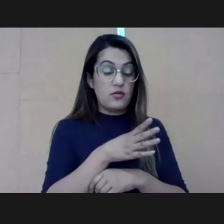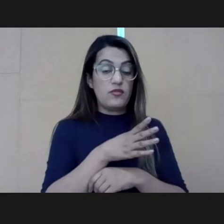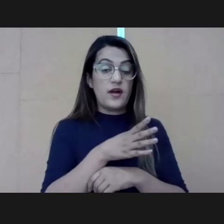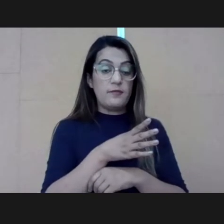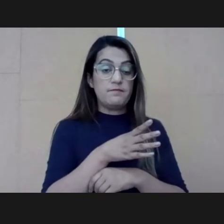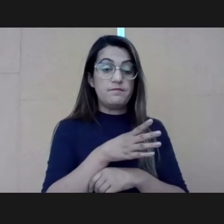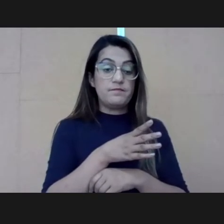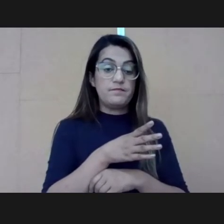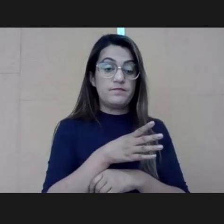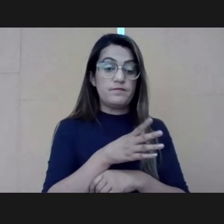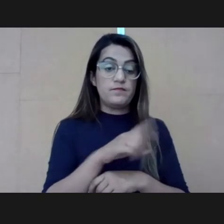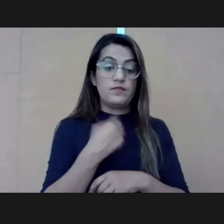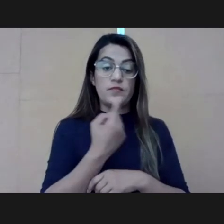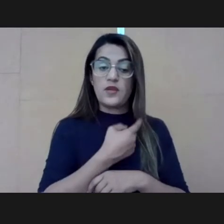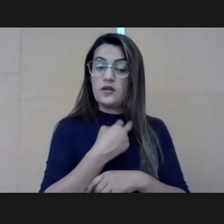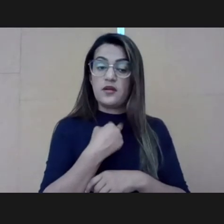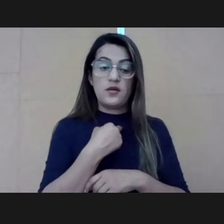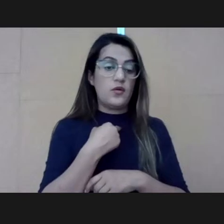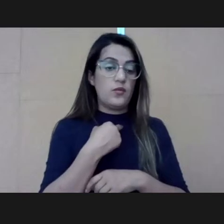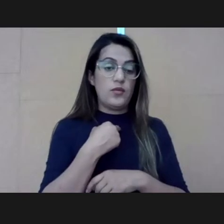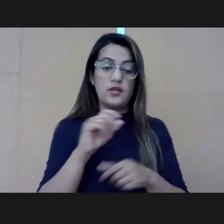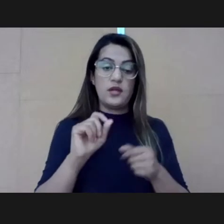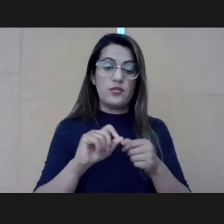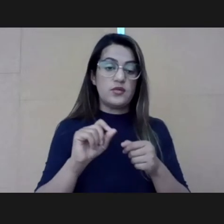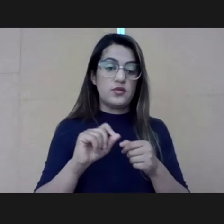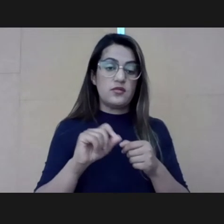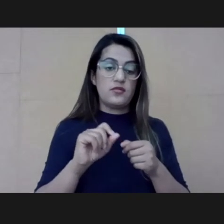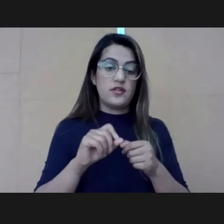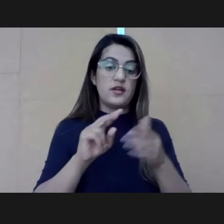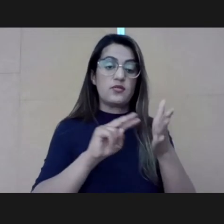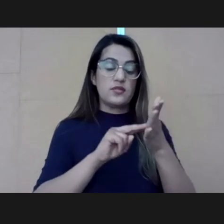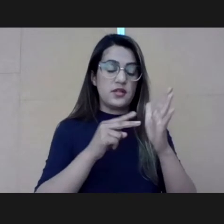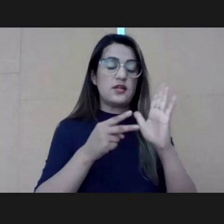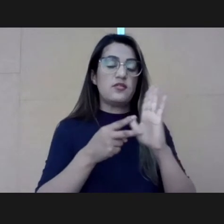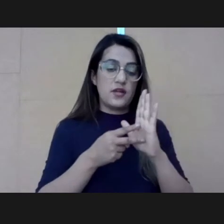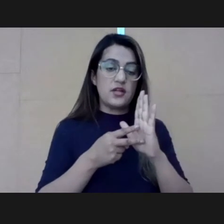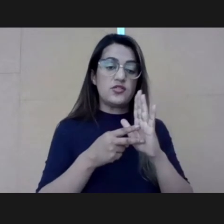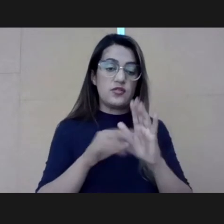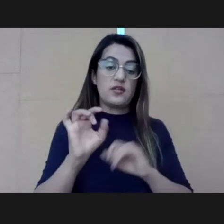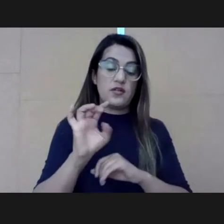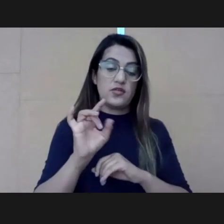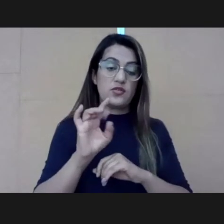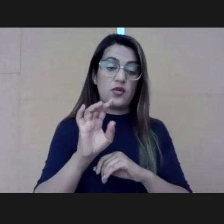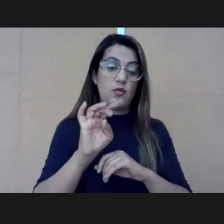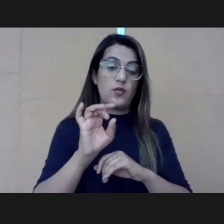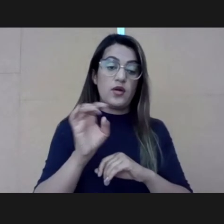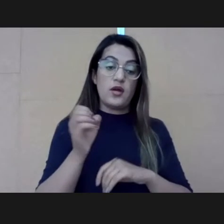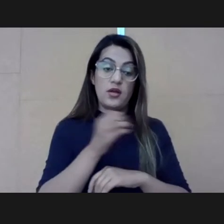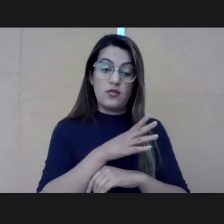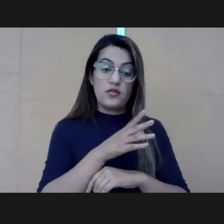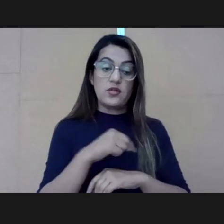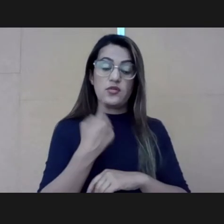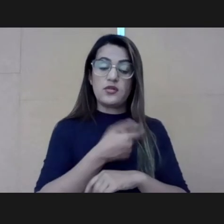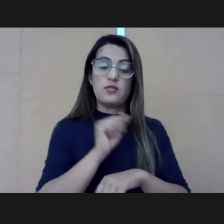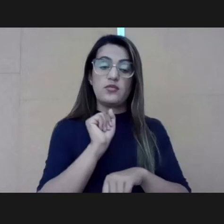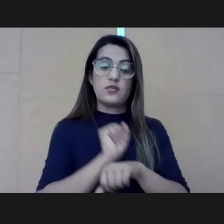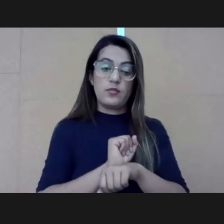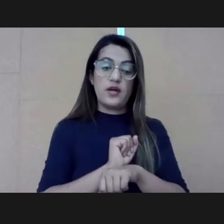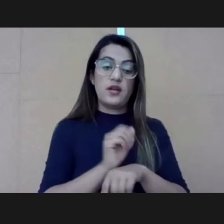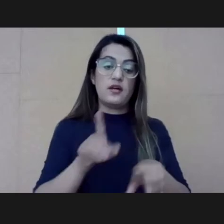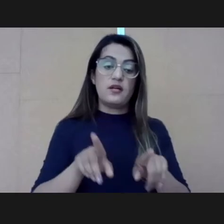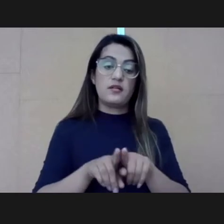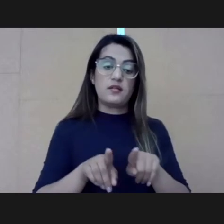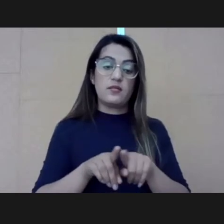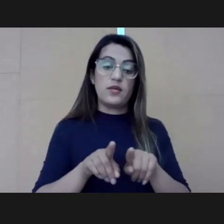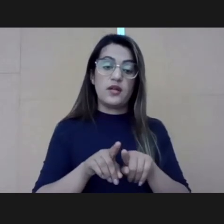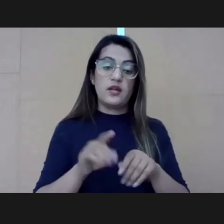itself. That will lead to pilot projects and demonstrations, but it will stop there. I would encourage you to instead speak about excellence. And